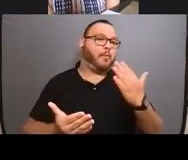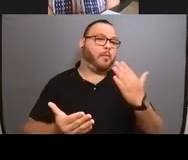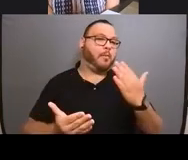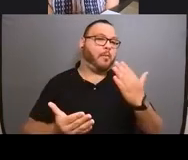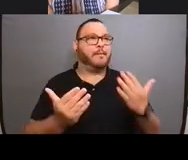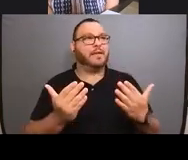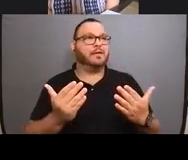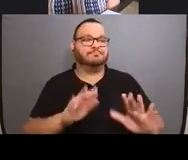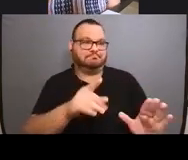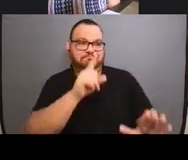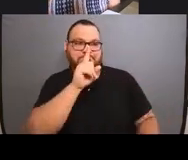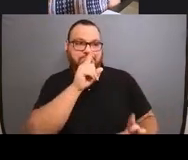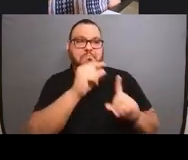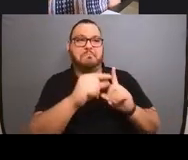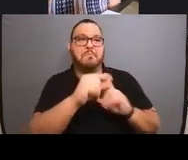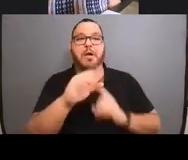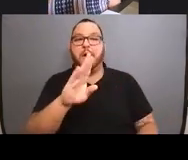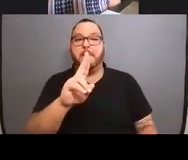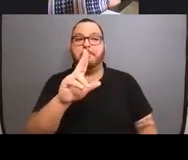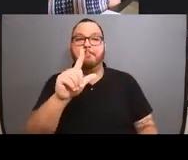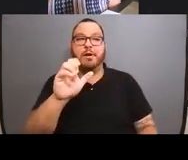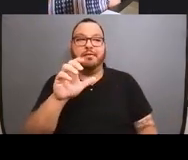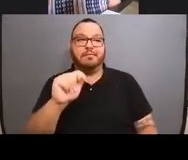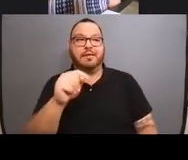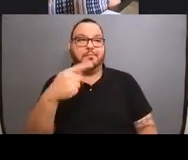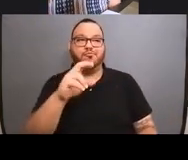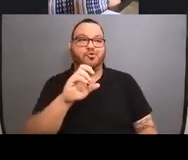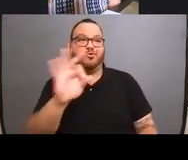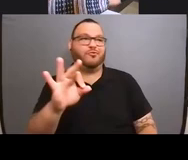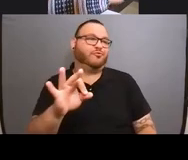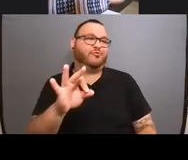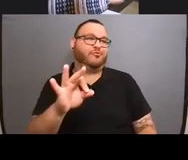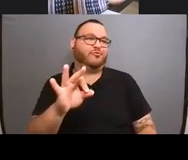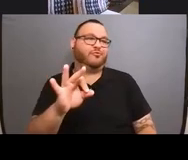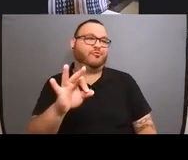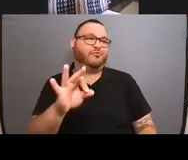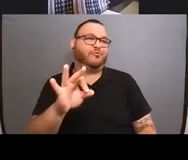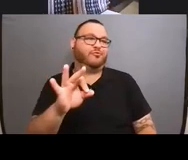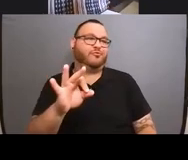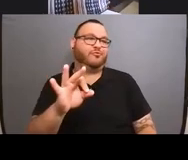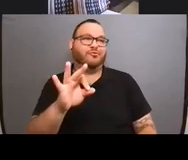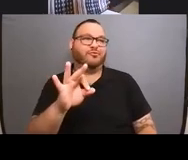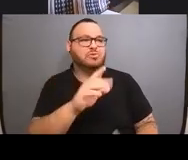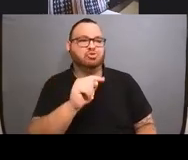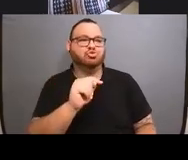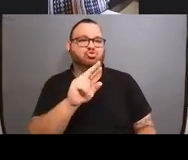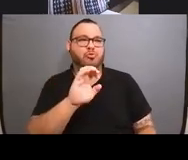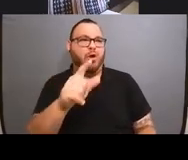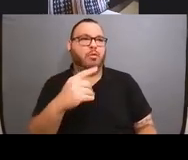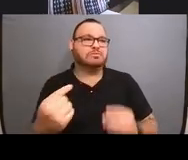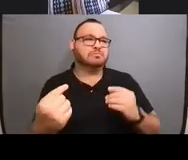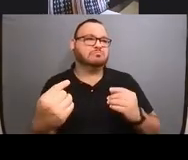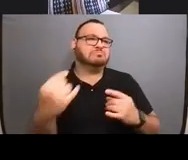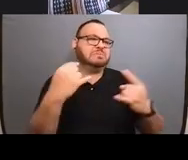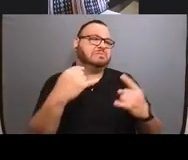be, I'm not going to say bulletproof. Cause it's not like I, it's not like trolls never ding us just because we've been through it. But like,